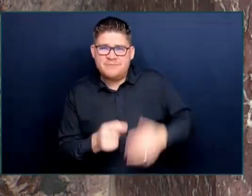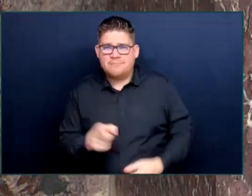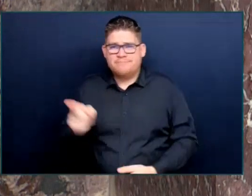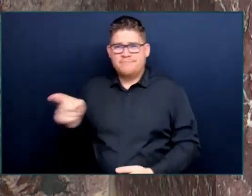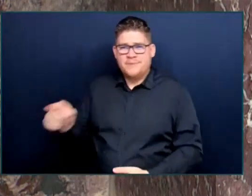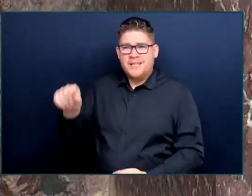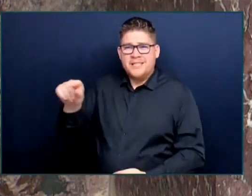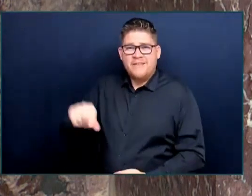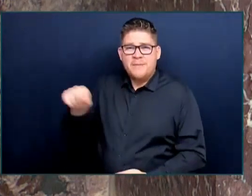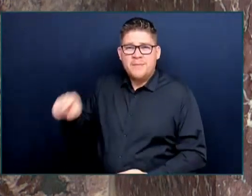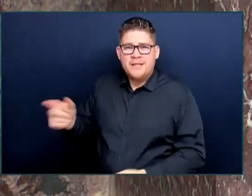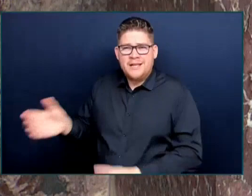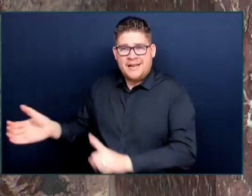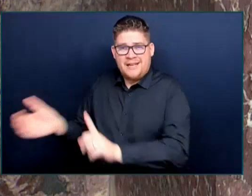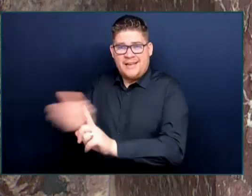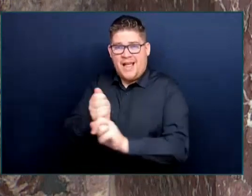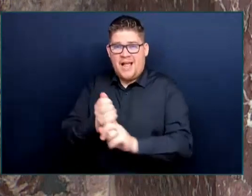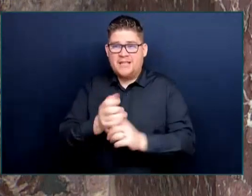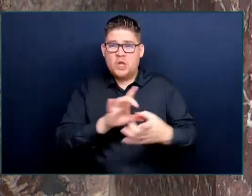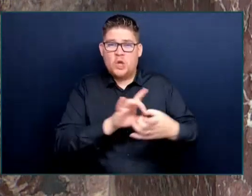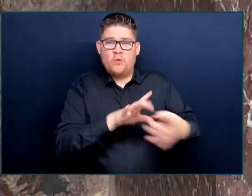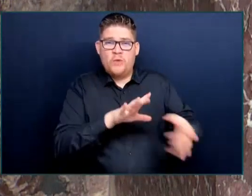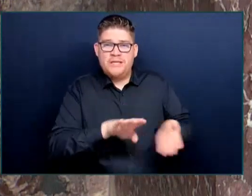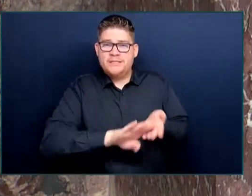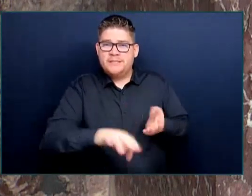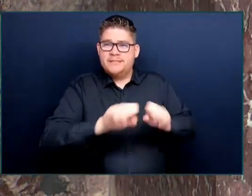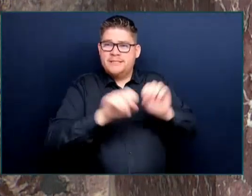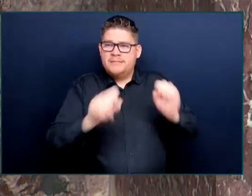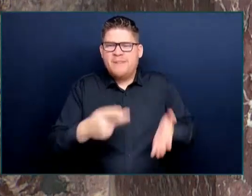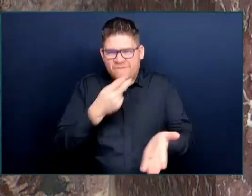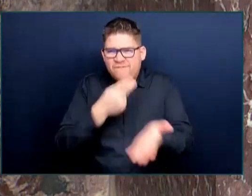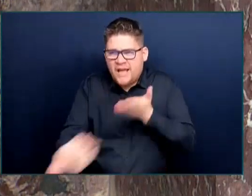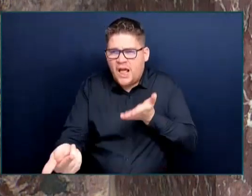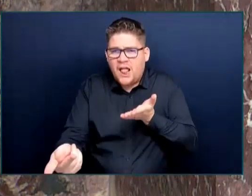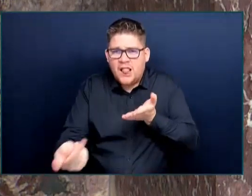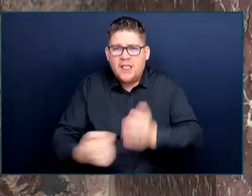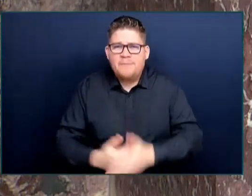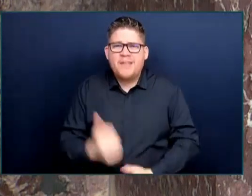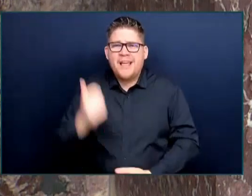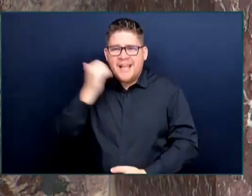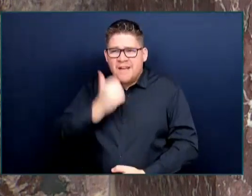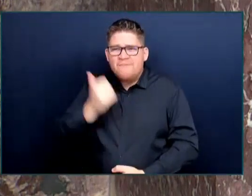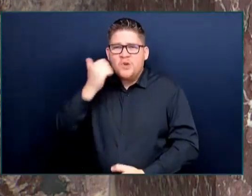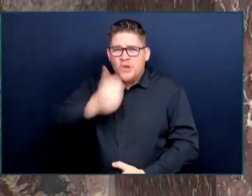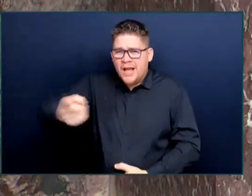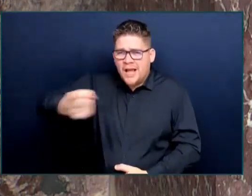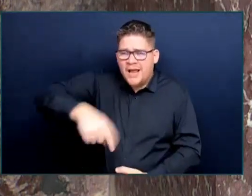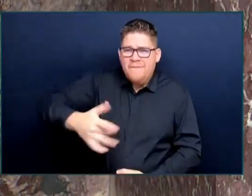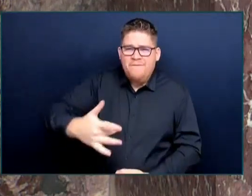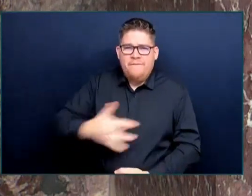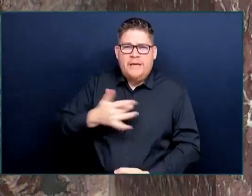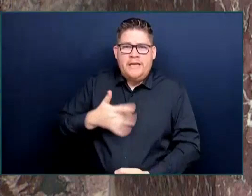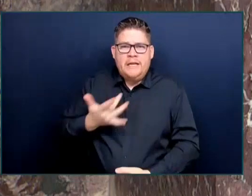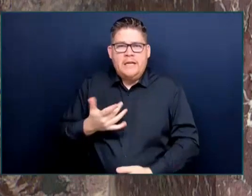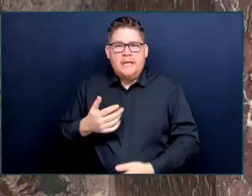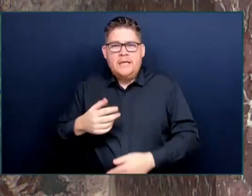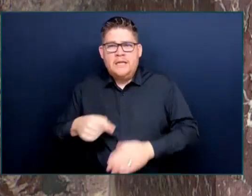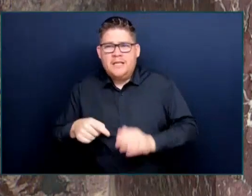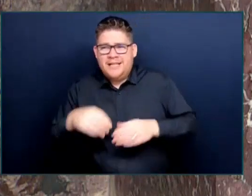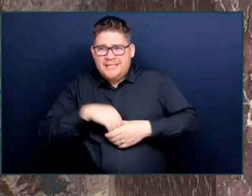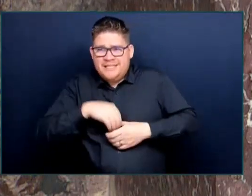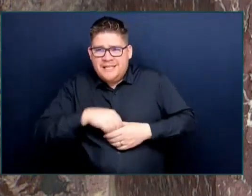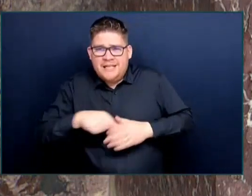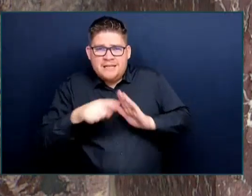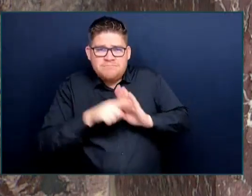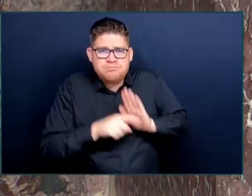every day people are seeing and feeling the evidence that the Premier's catch-and-release system are a dangerous failure. On the weekend, we